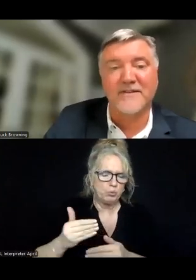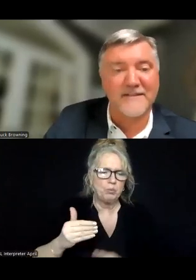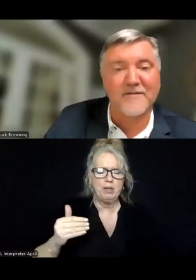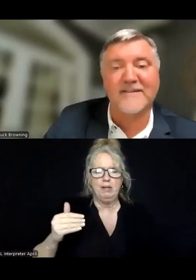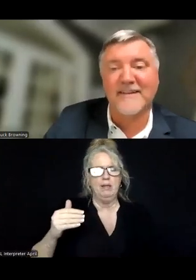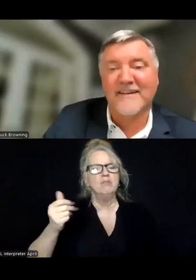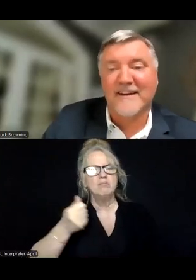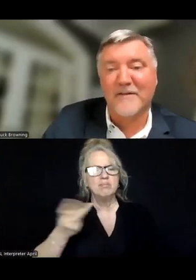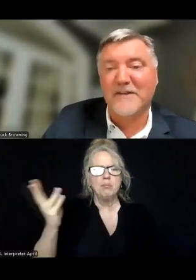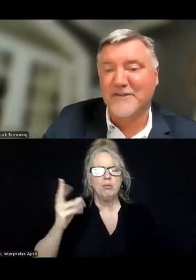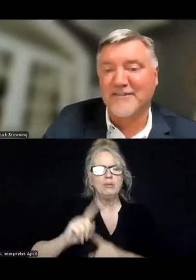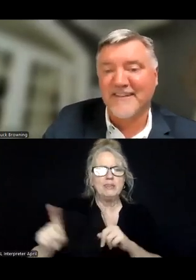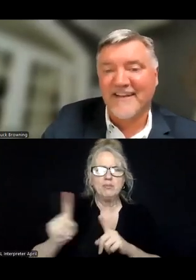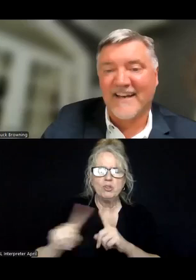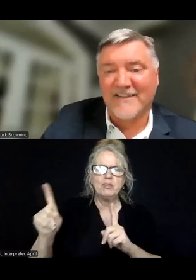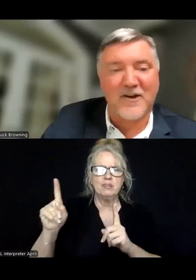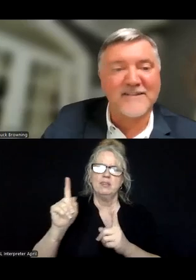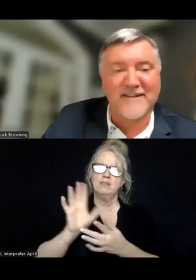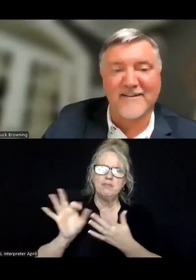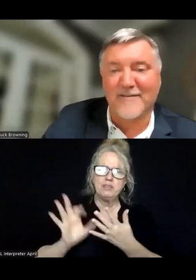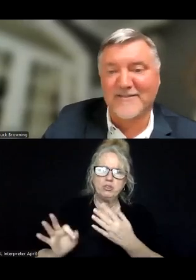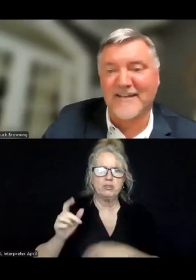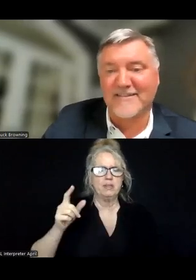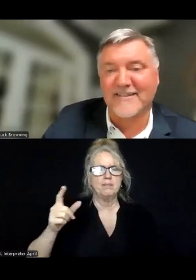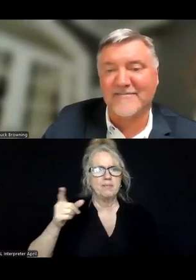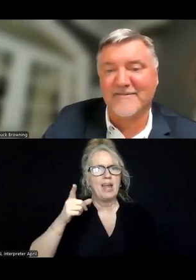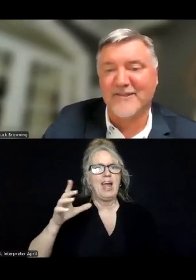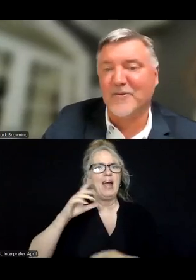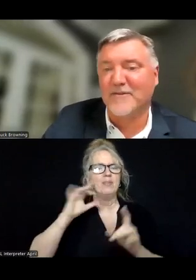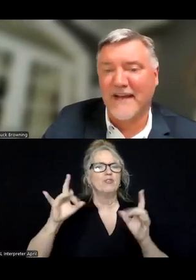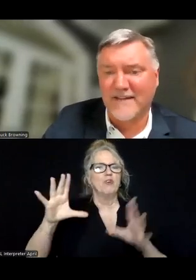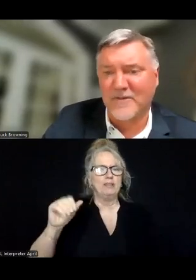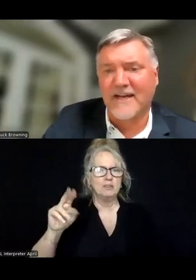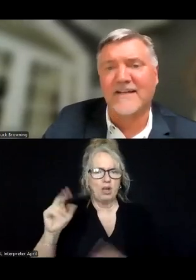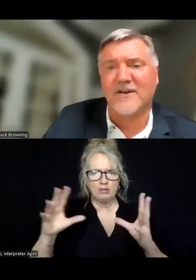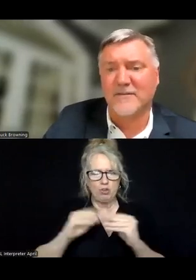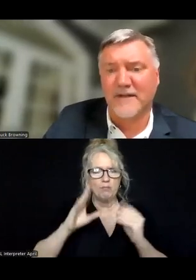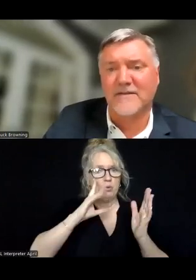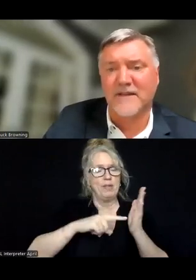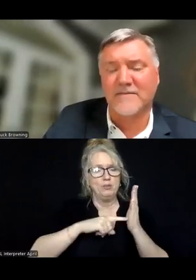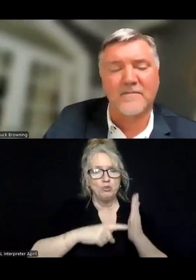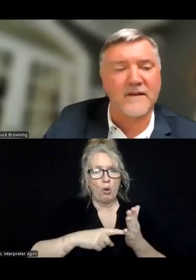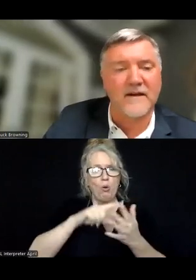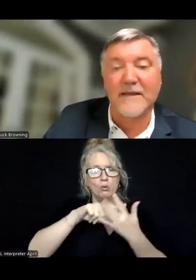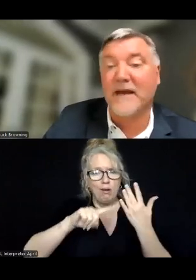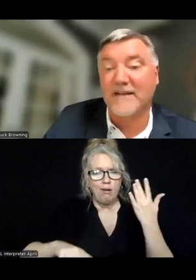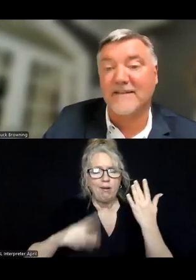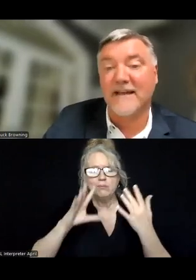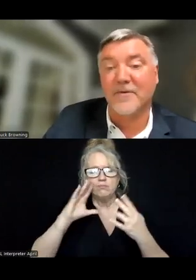went to a couple of different features at the Crisis Con conference that actually showed data with that and talked about some of the